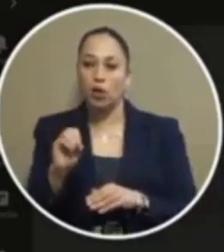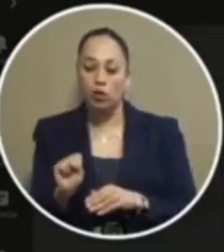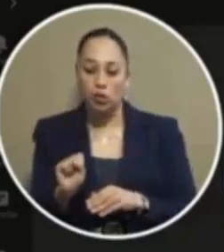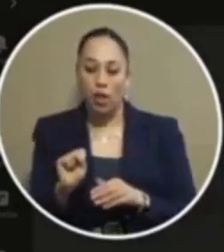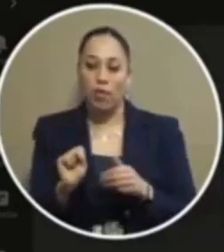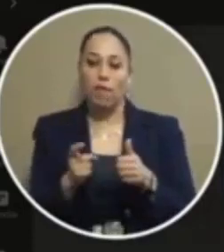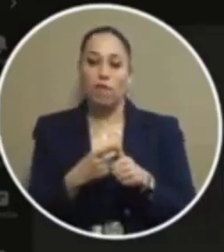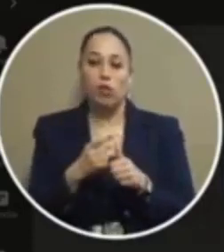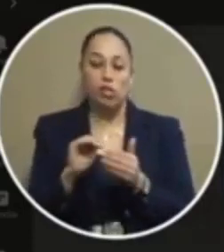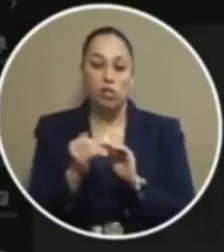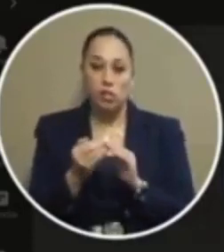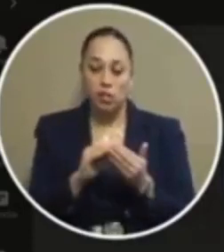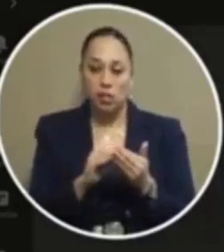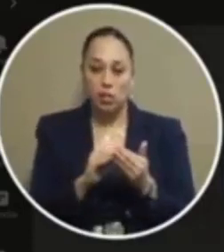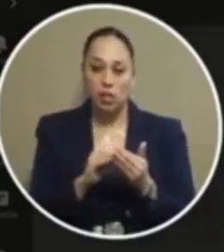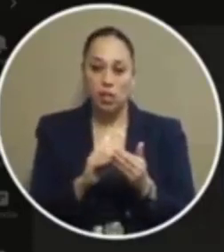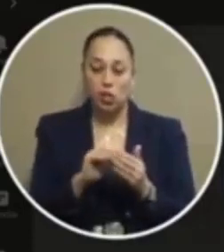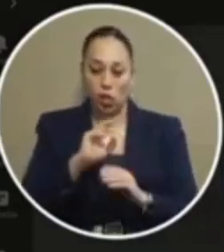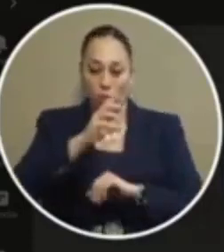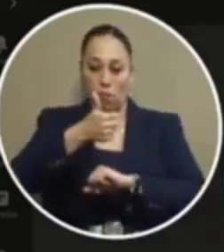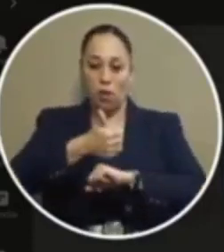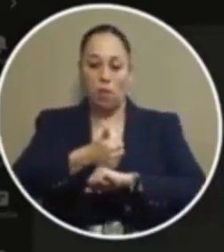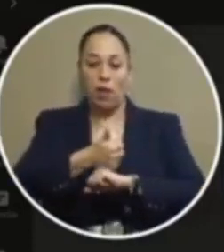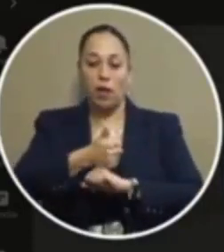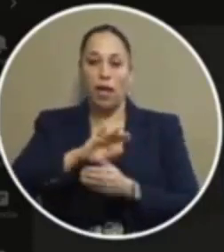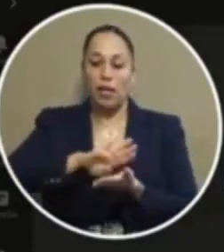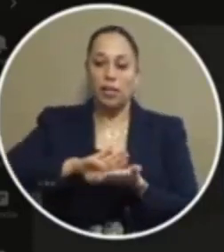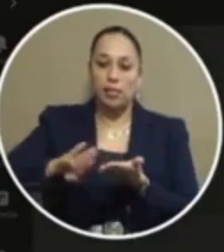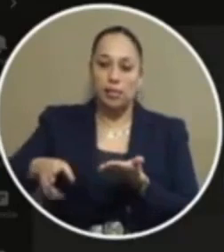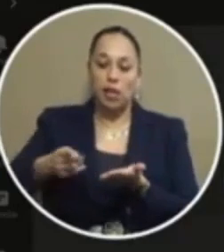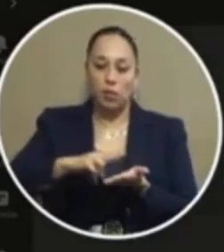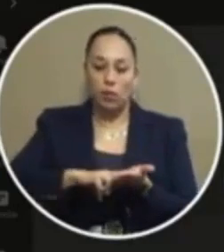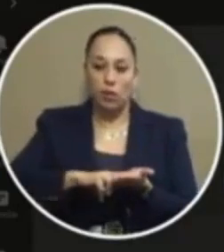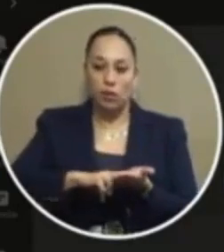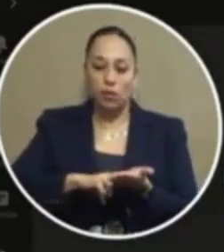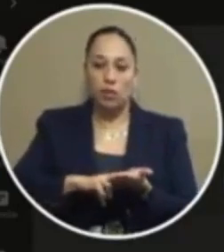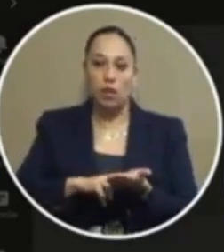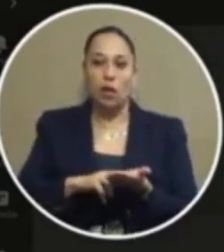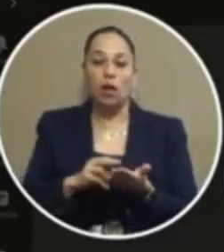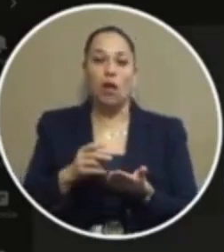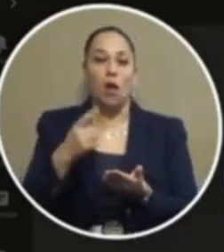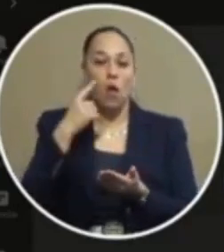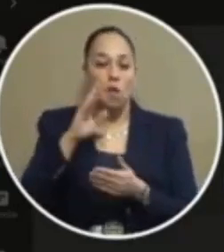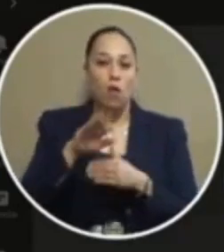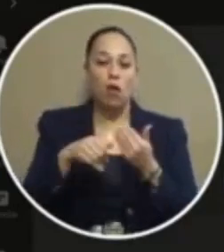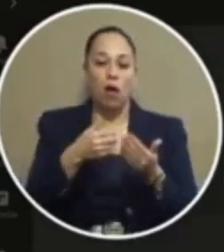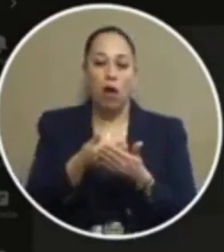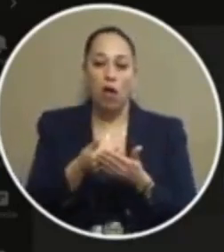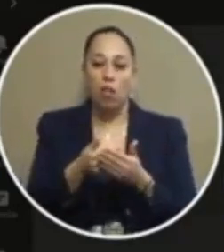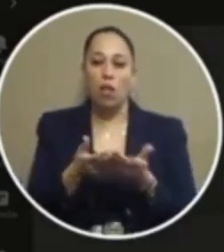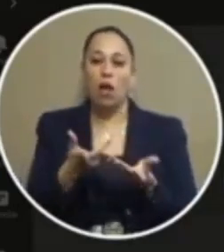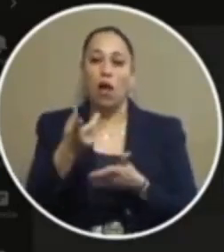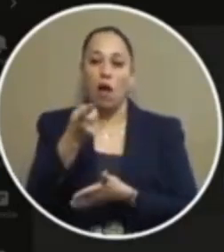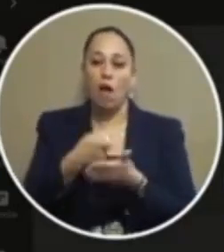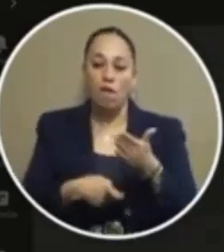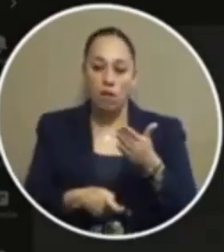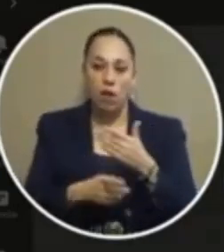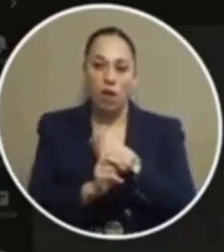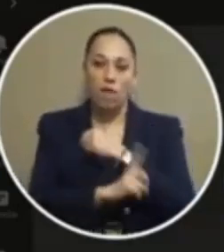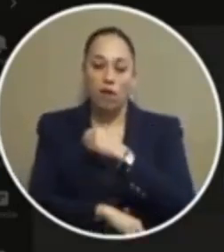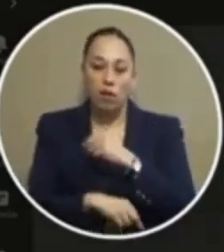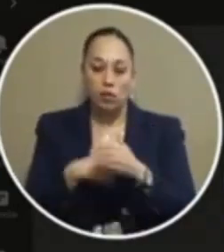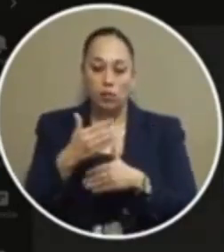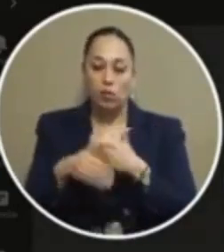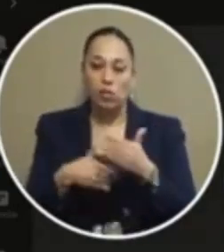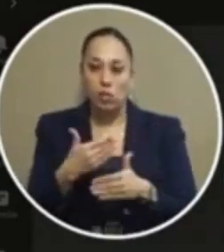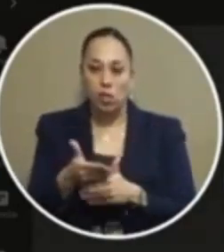first city to implement a site and release policy that that houses all seven of the offenses that are authorized under the code of criminal procedure